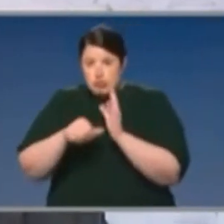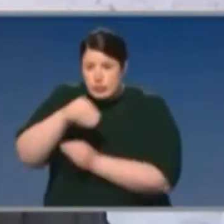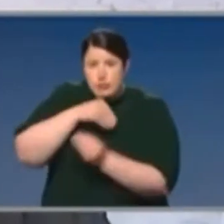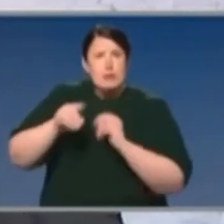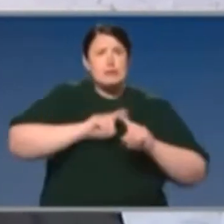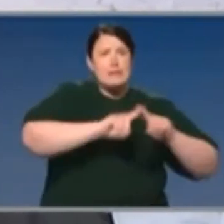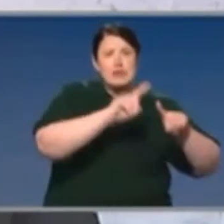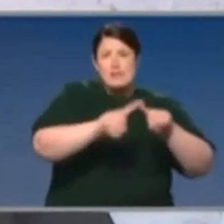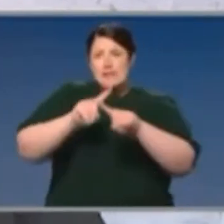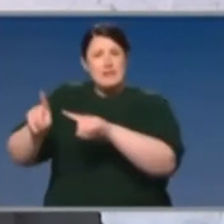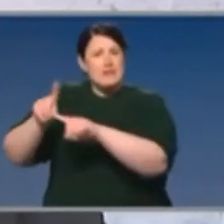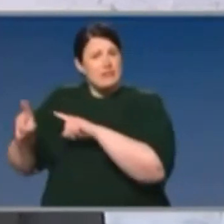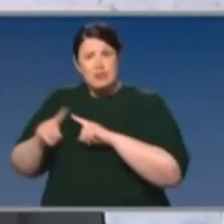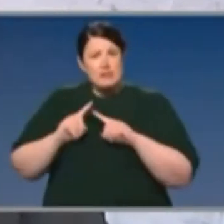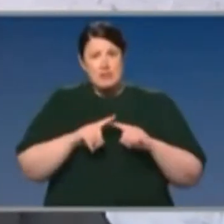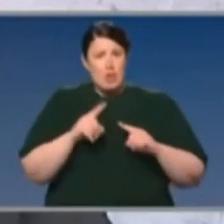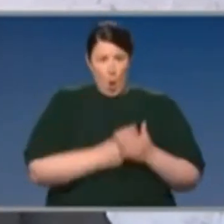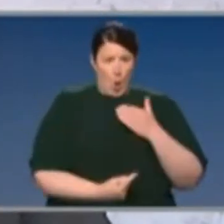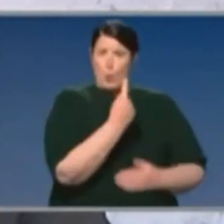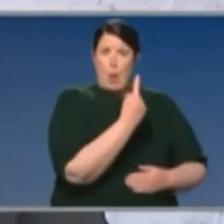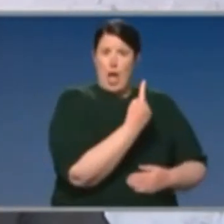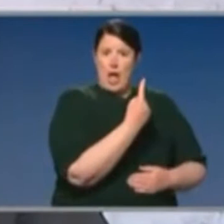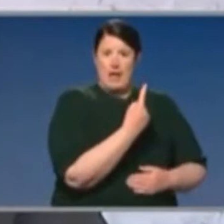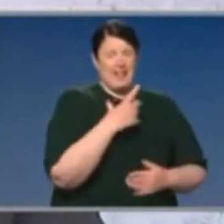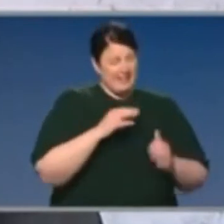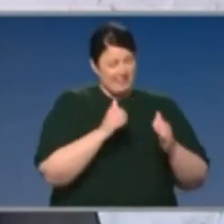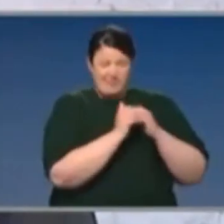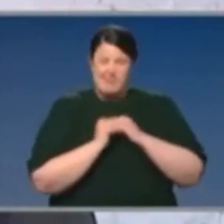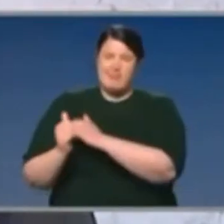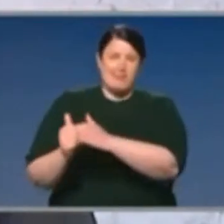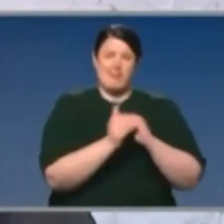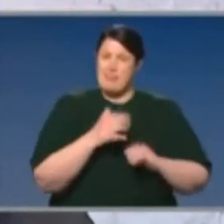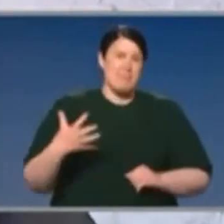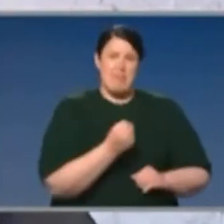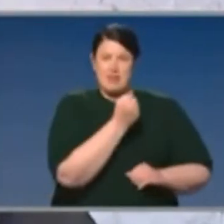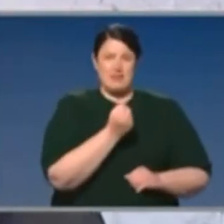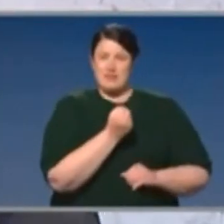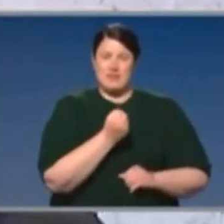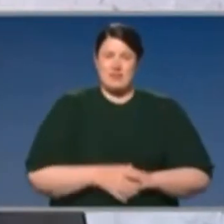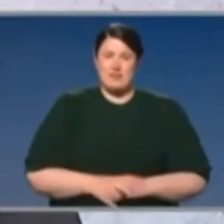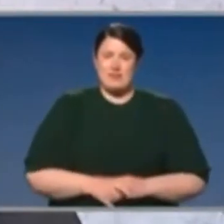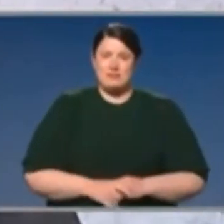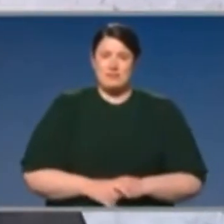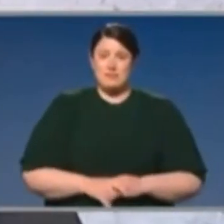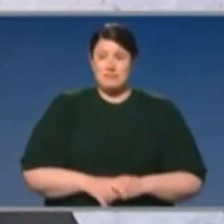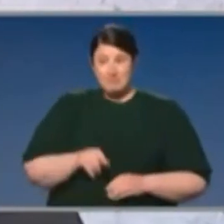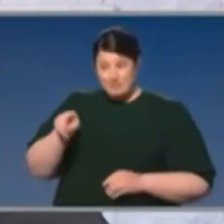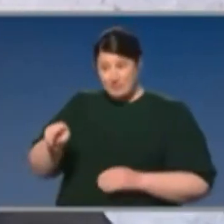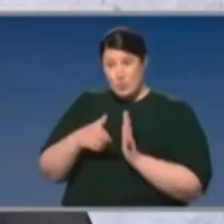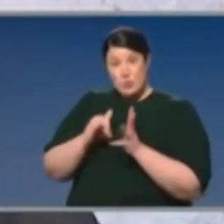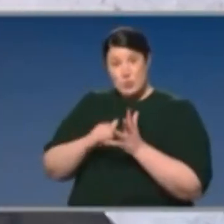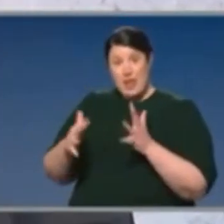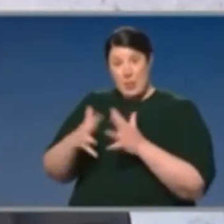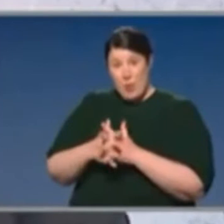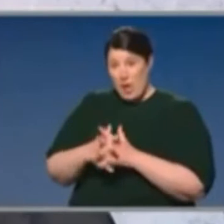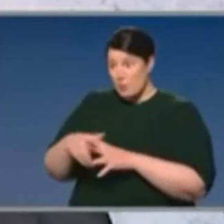range of different parts of government, which you have to bring together. Health is vital. Health is vital. And the way I think New South Wales